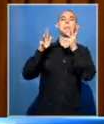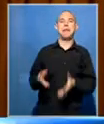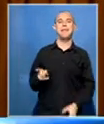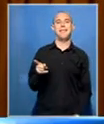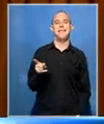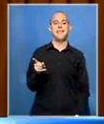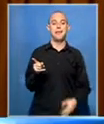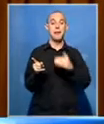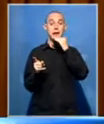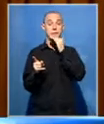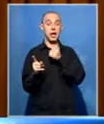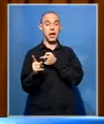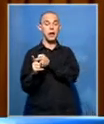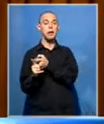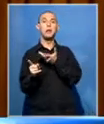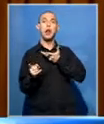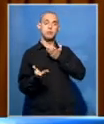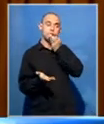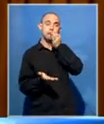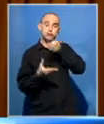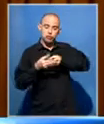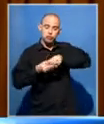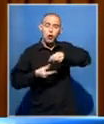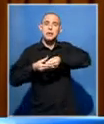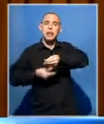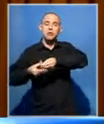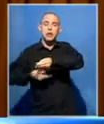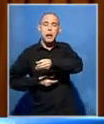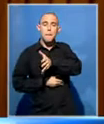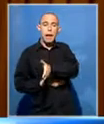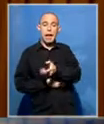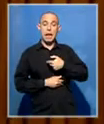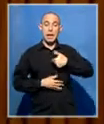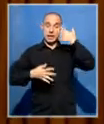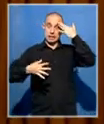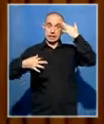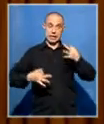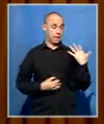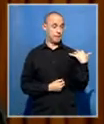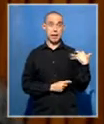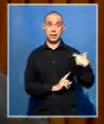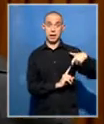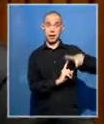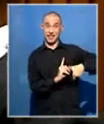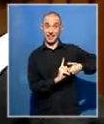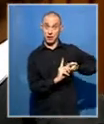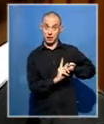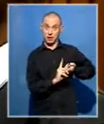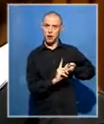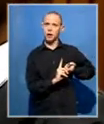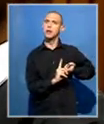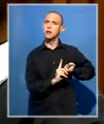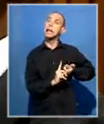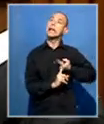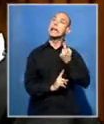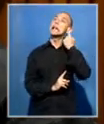Whilst making the representations, he then preempts the decision of the Minister by launching these proceedings,